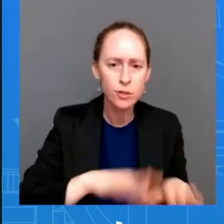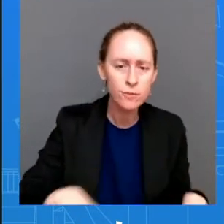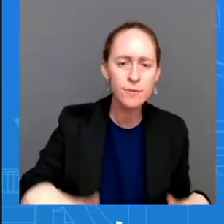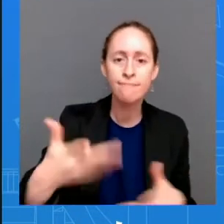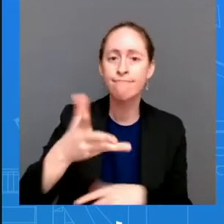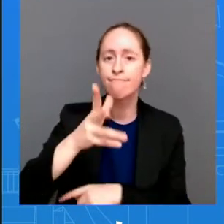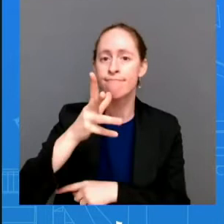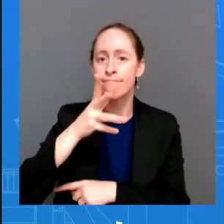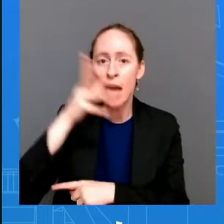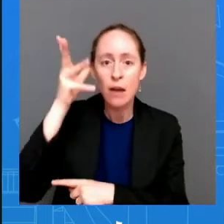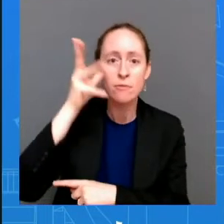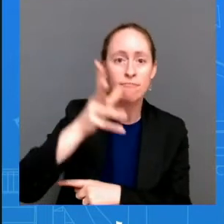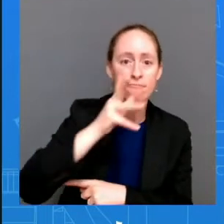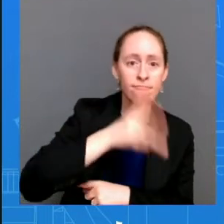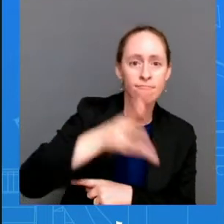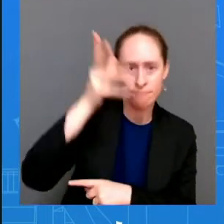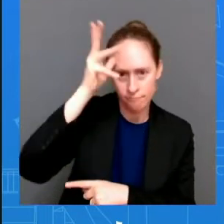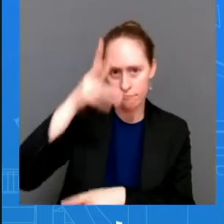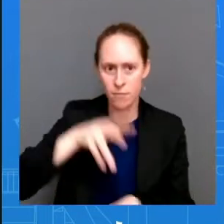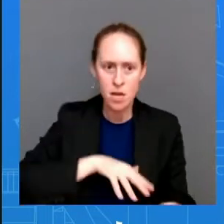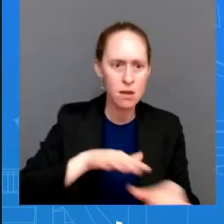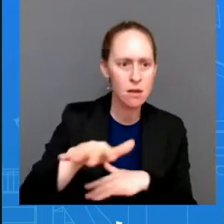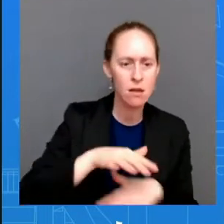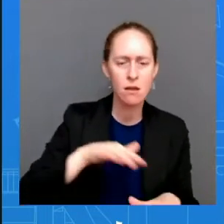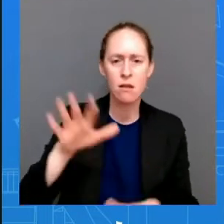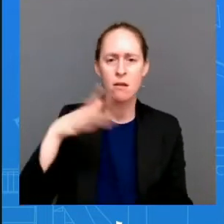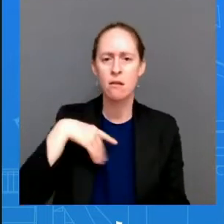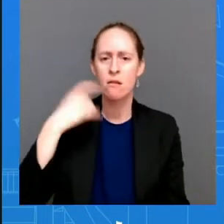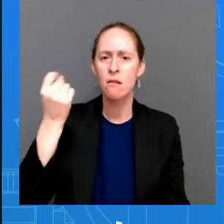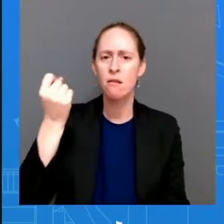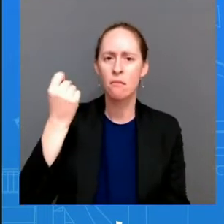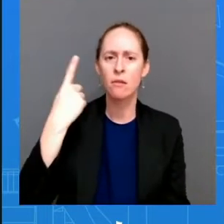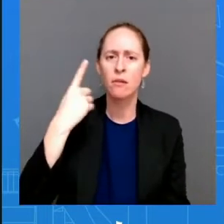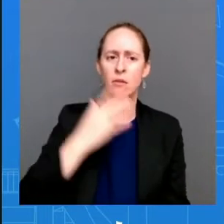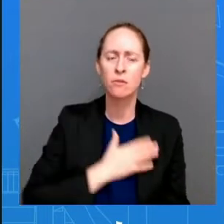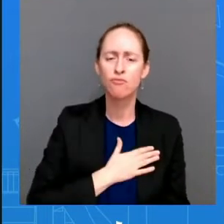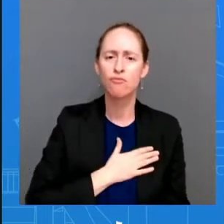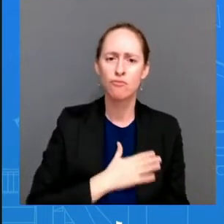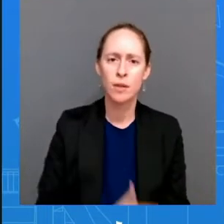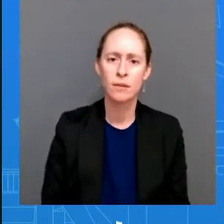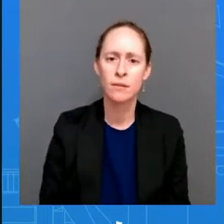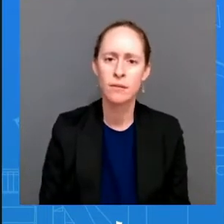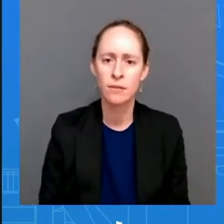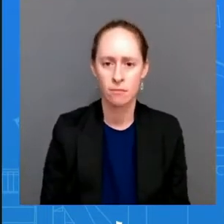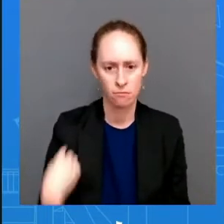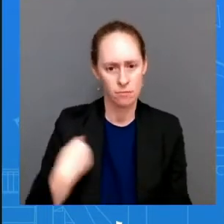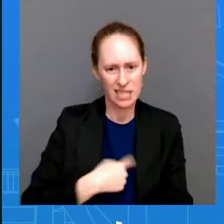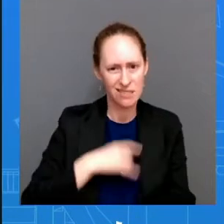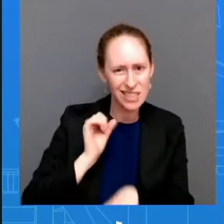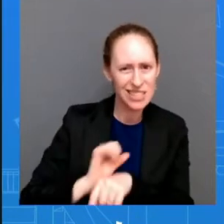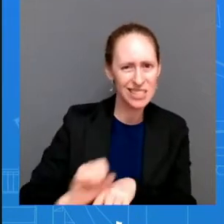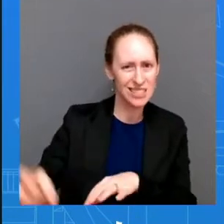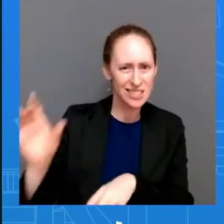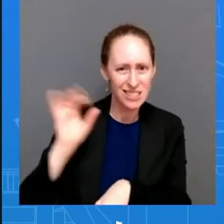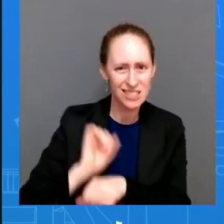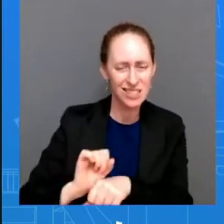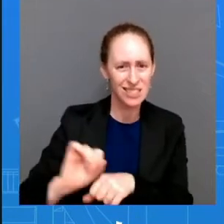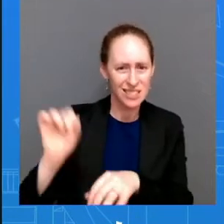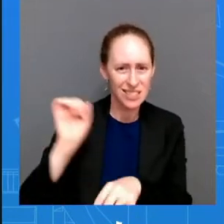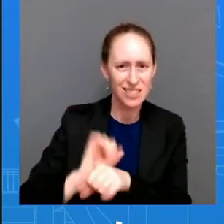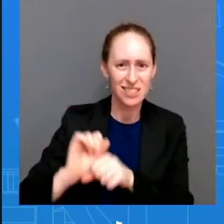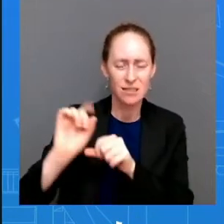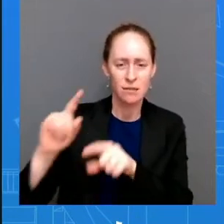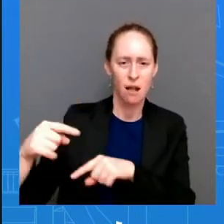we have done you know we have done the work and we'll continue to do the work to make sure that families have